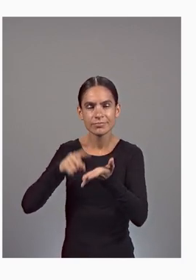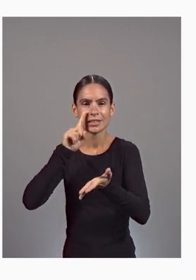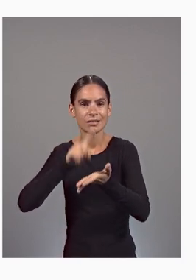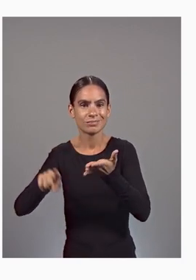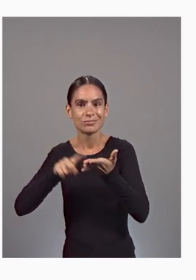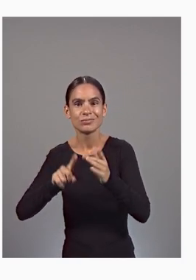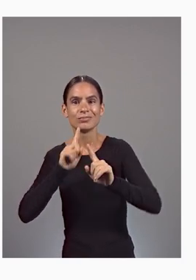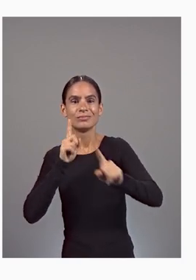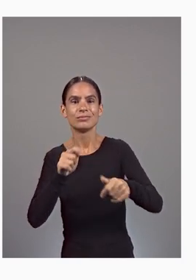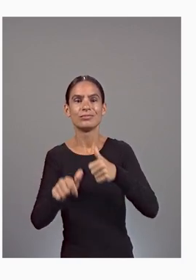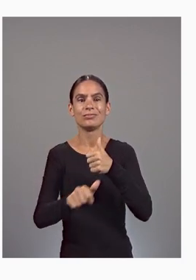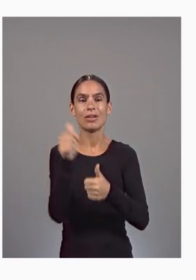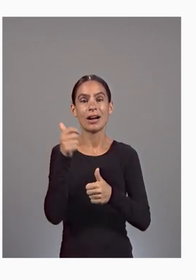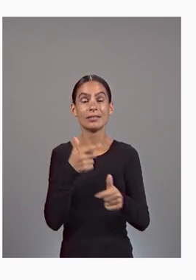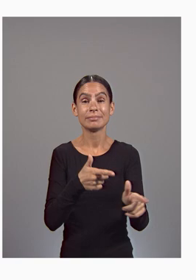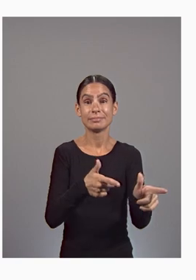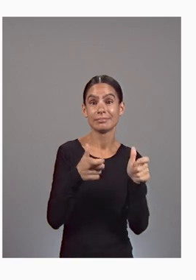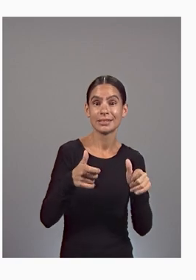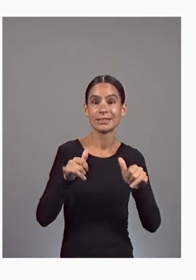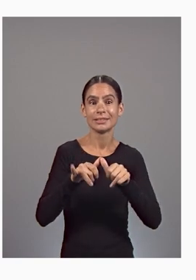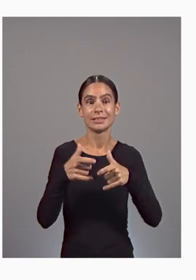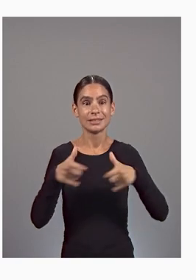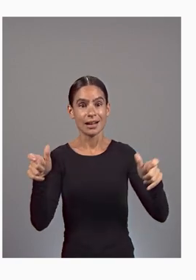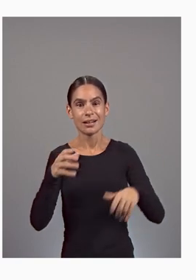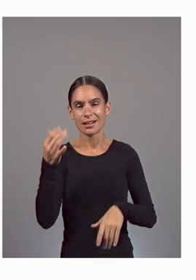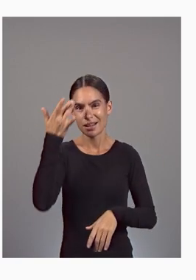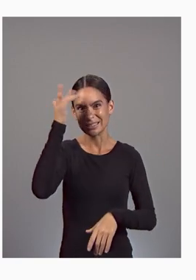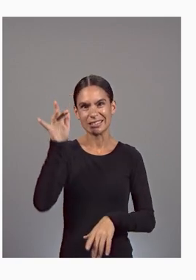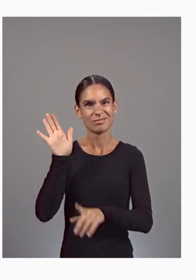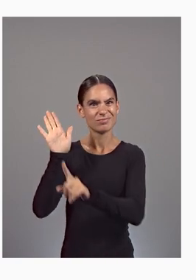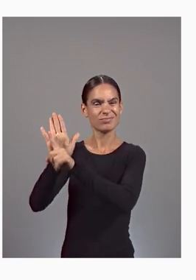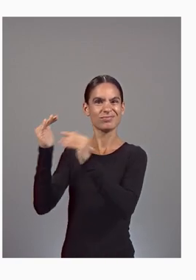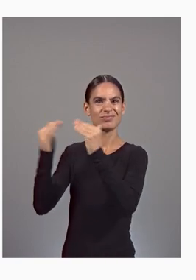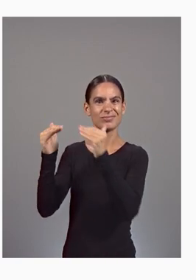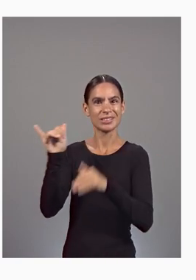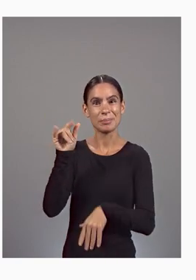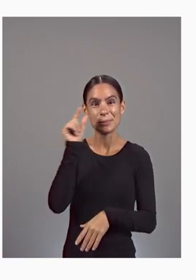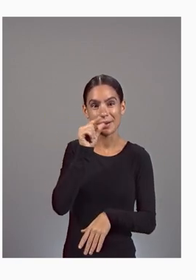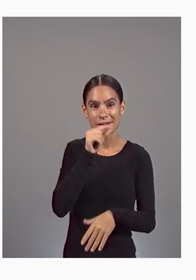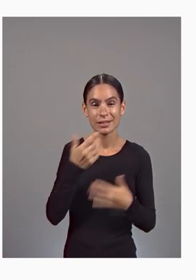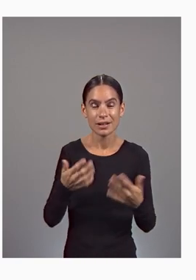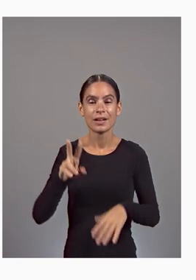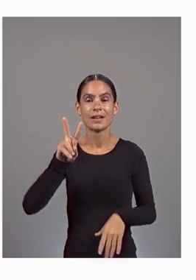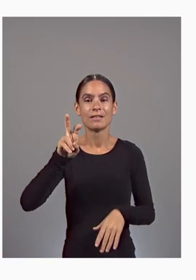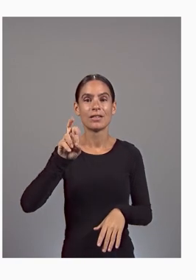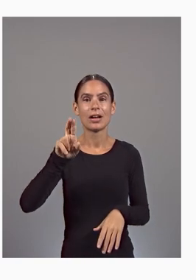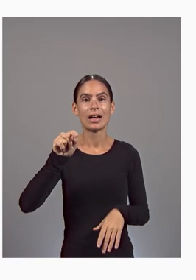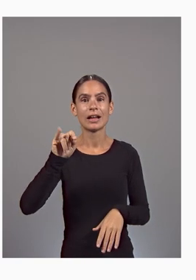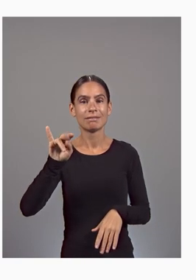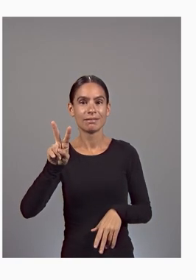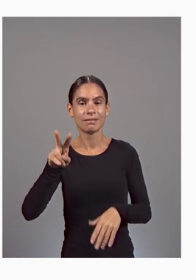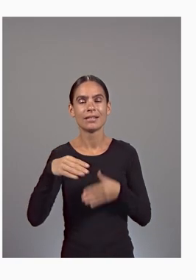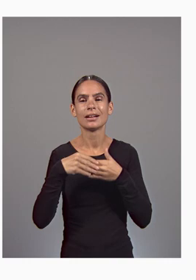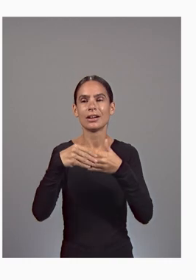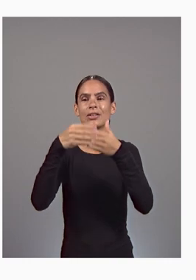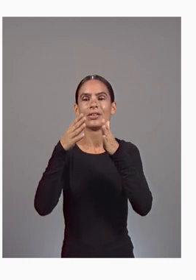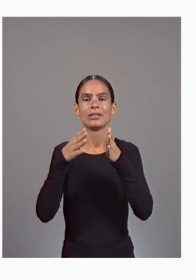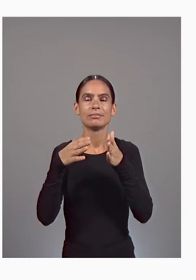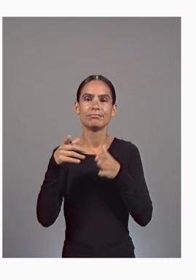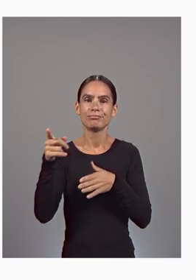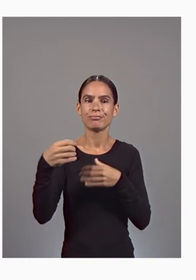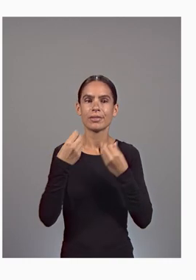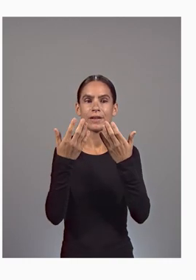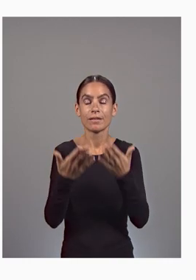with the speed, scale, and intelligence of Google. Take Vertiv, a leading provider of equipment and